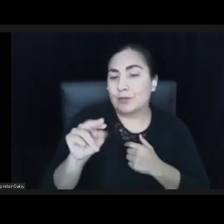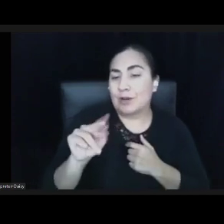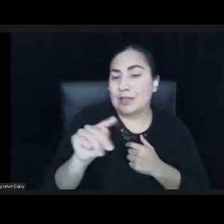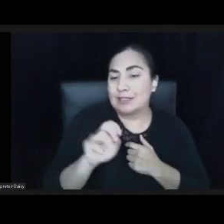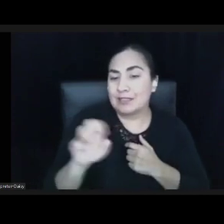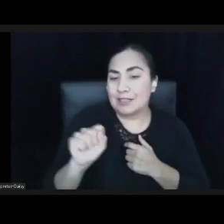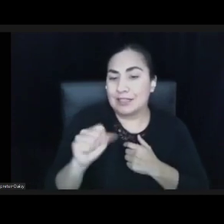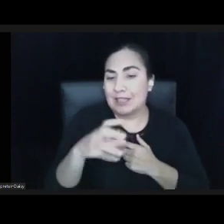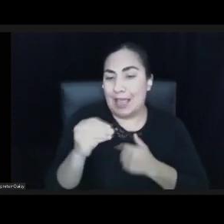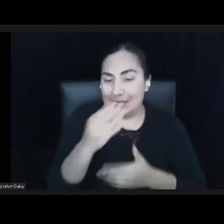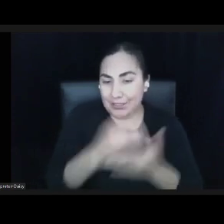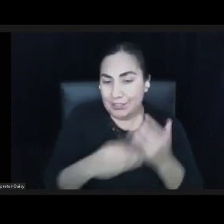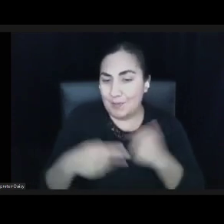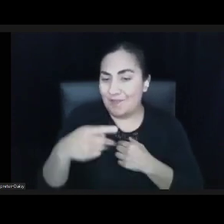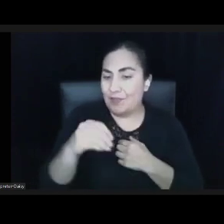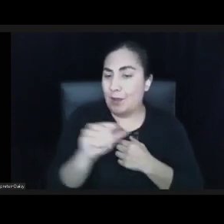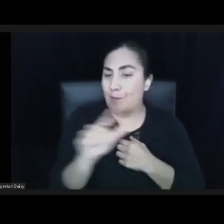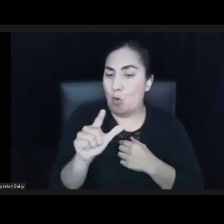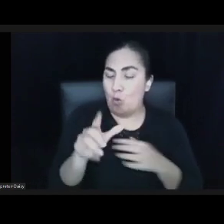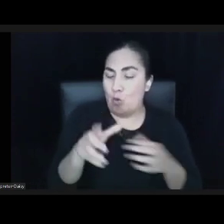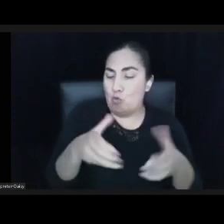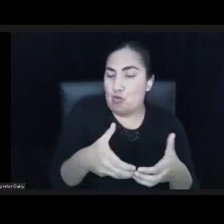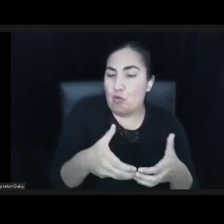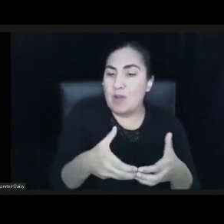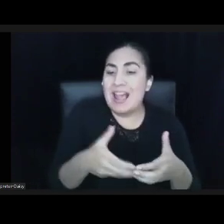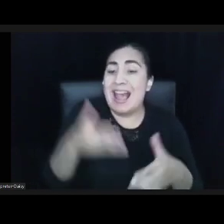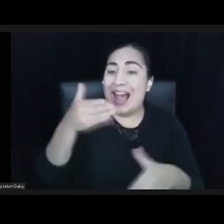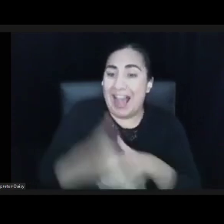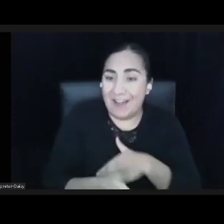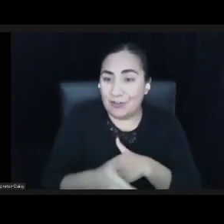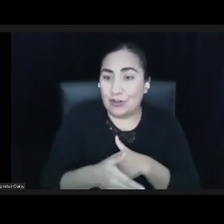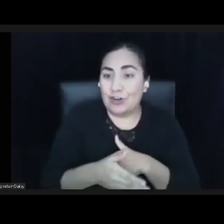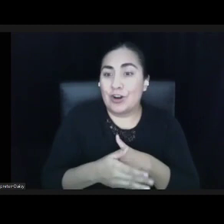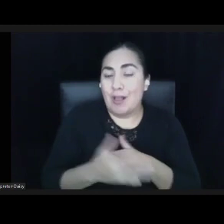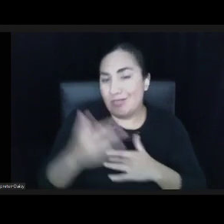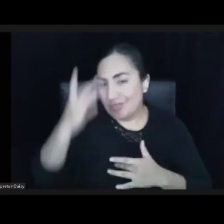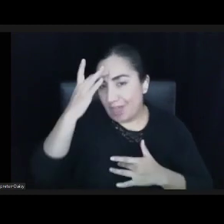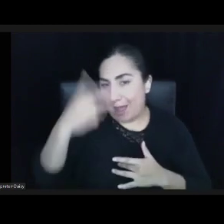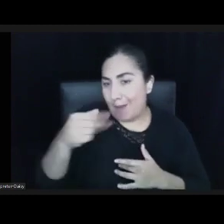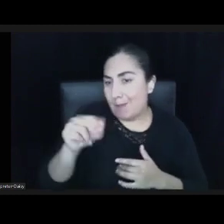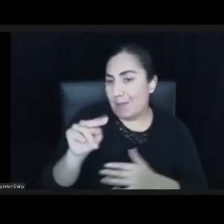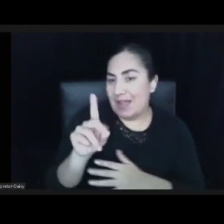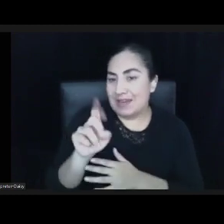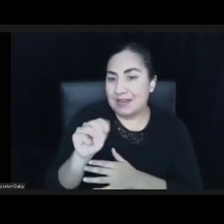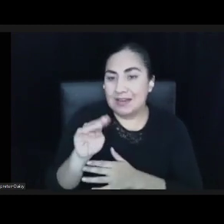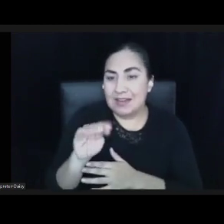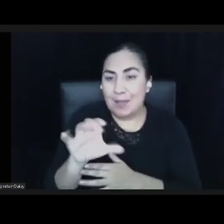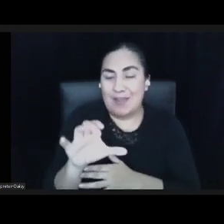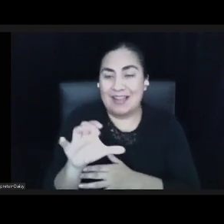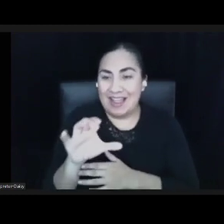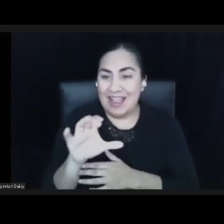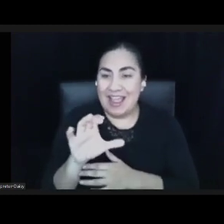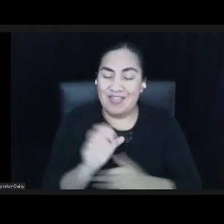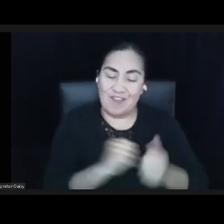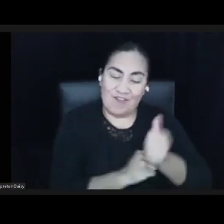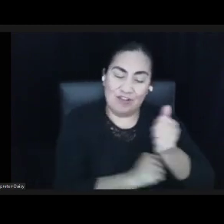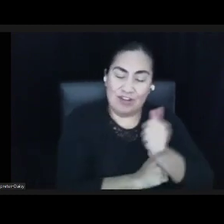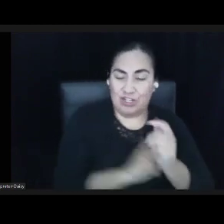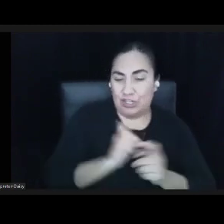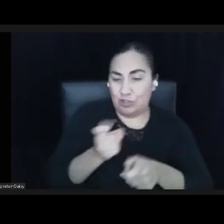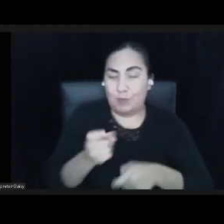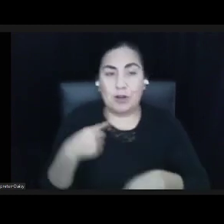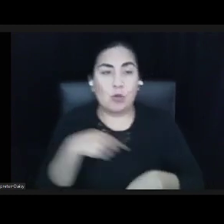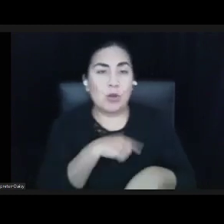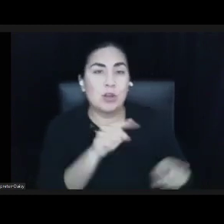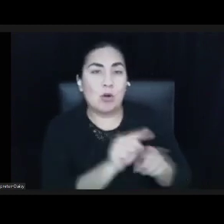Jersey after the pandemic and that the foundation has contributed. We've also used it to guide our rapid